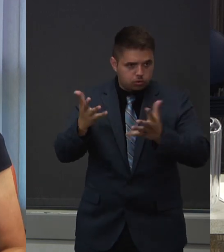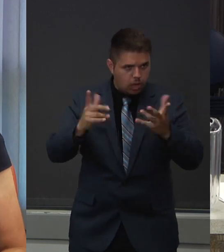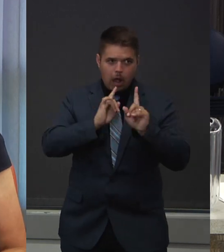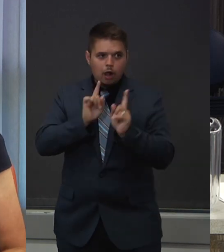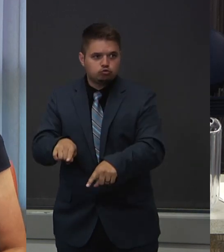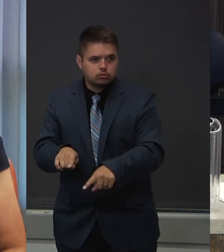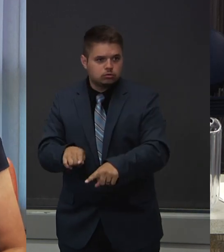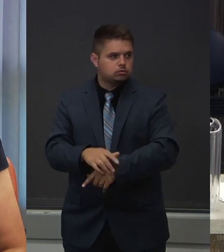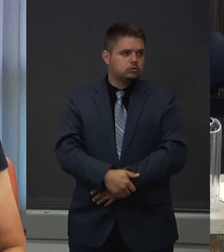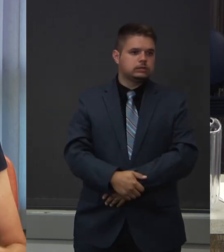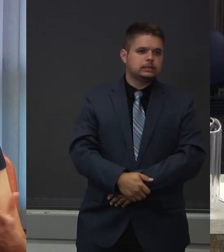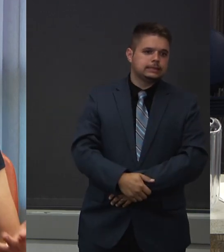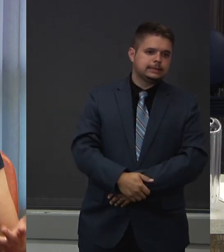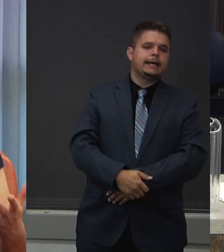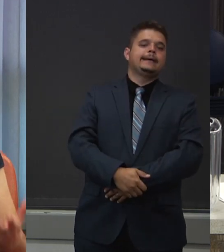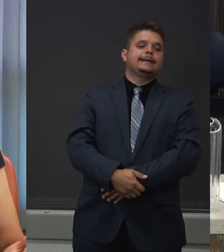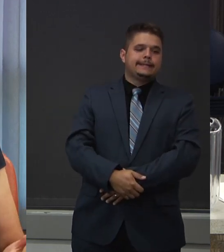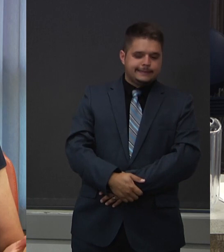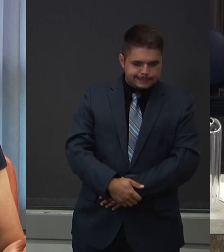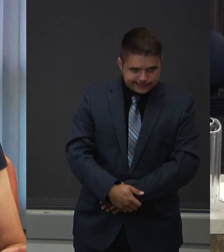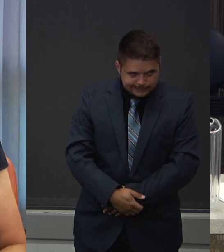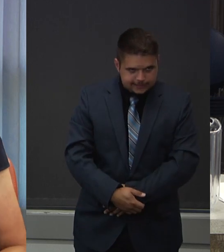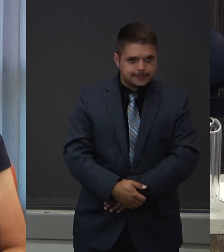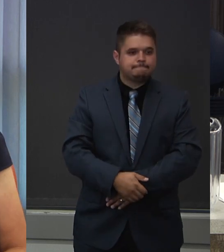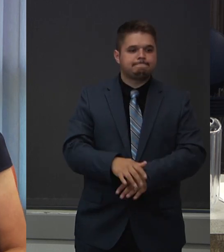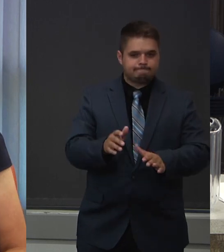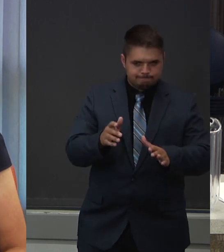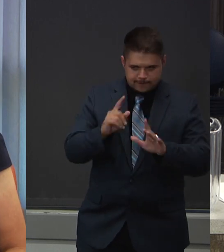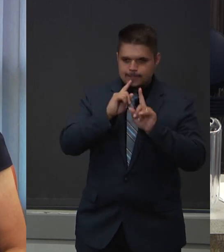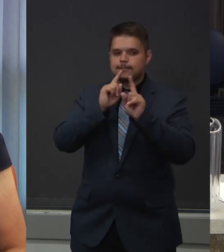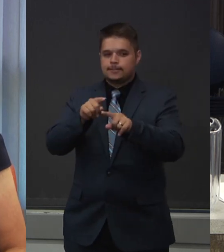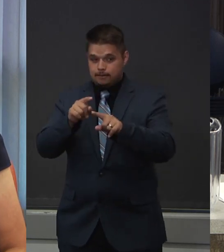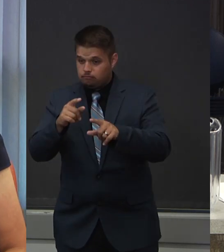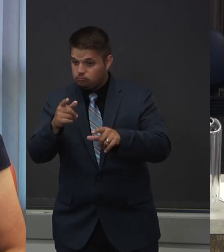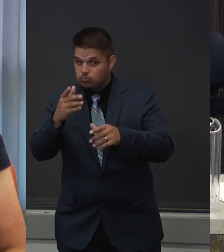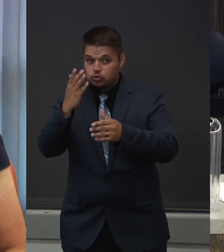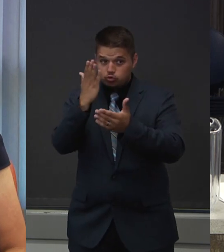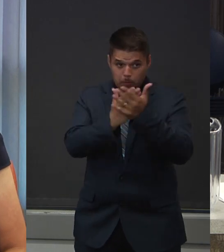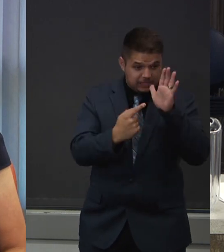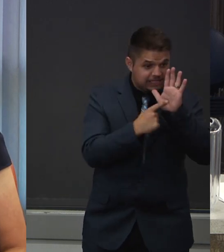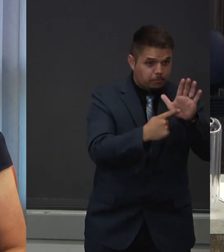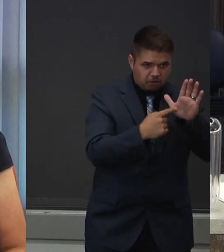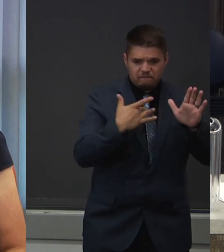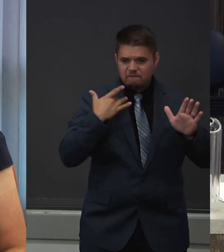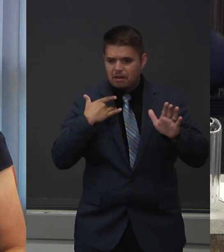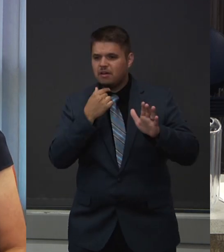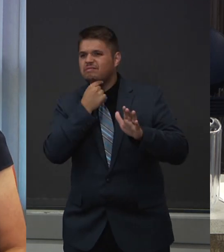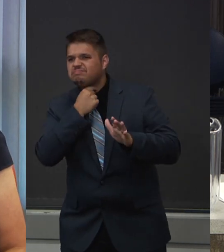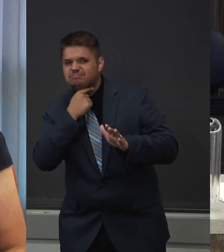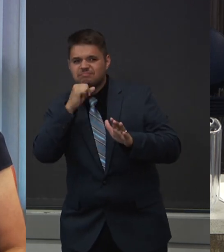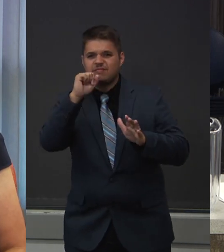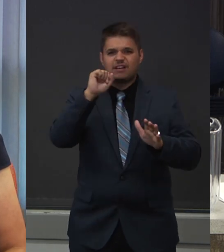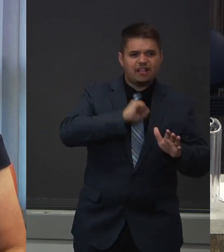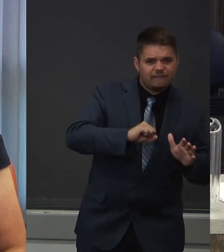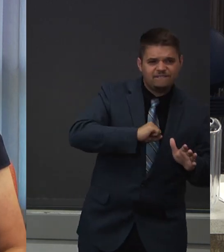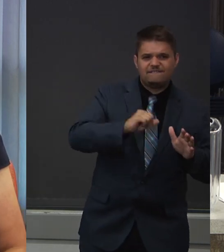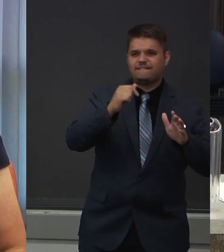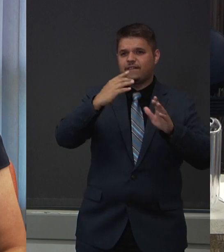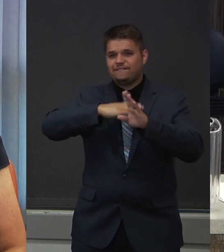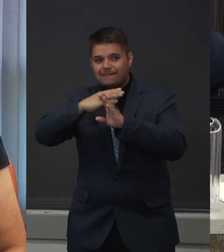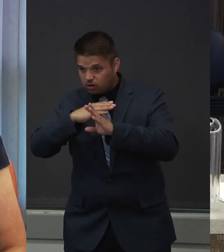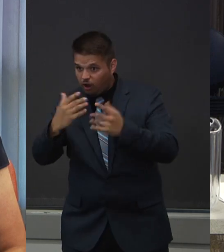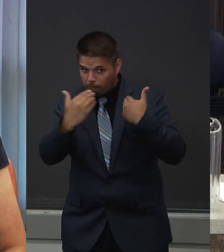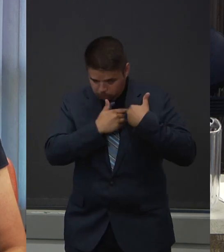symptoms, no matter how mild, to be tested for COVID-19. But it's also the case that we want